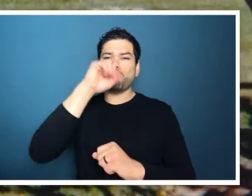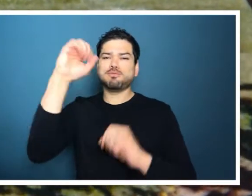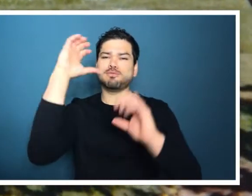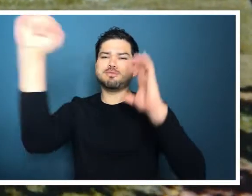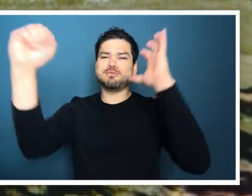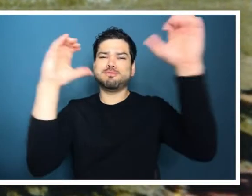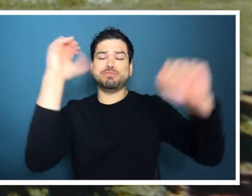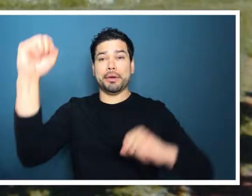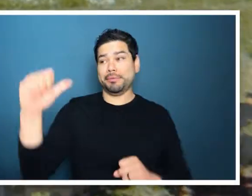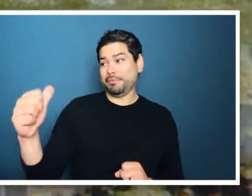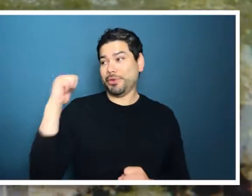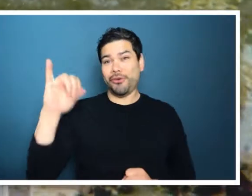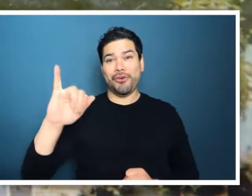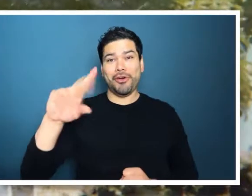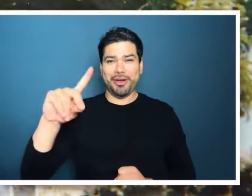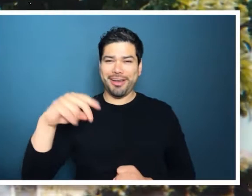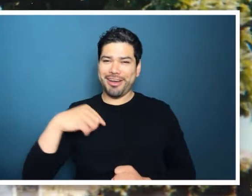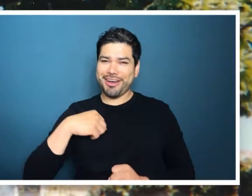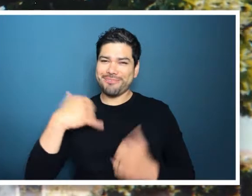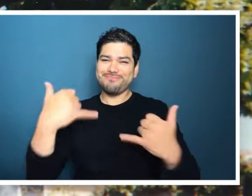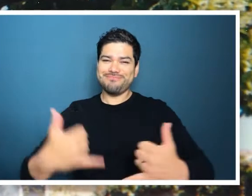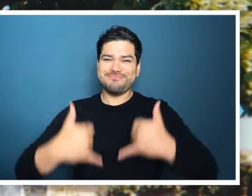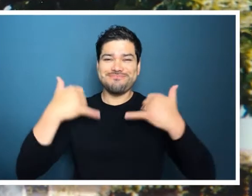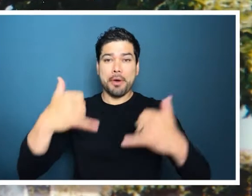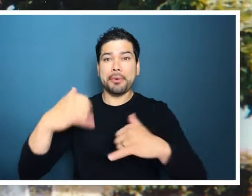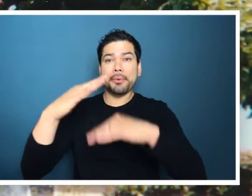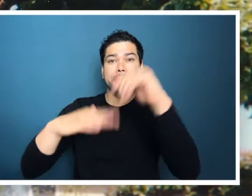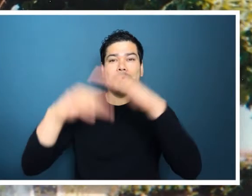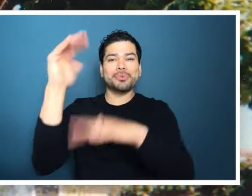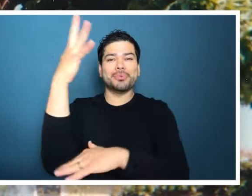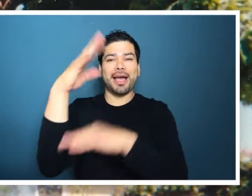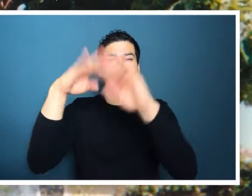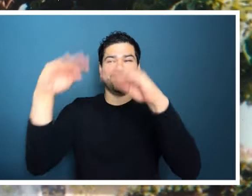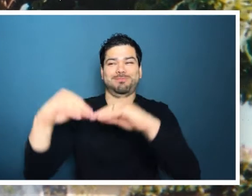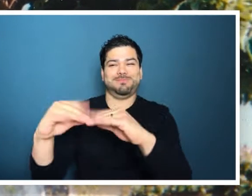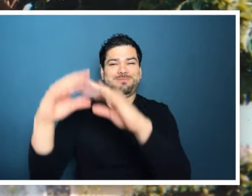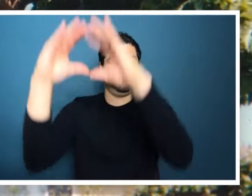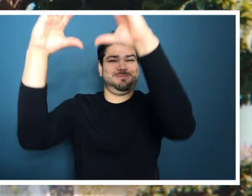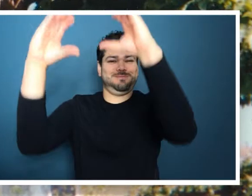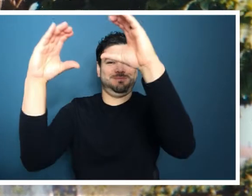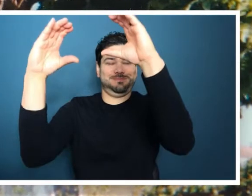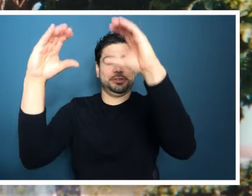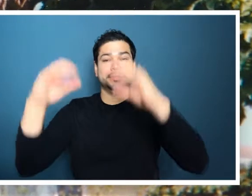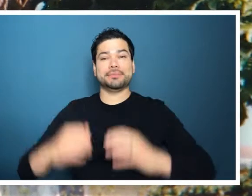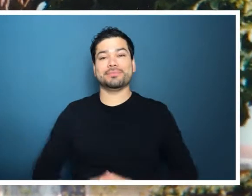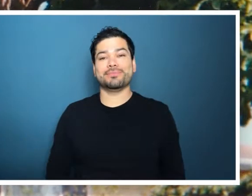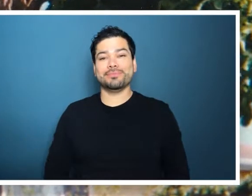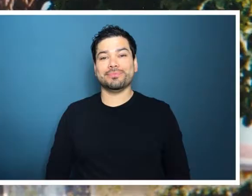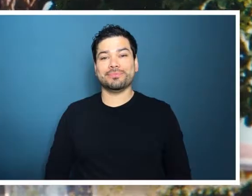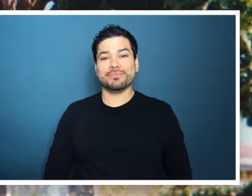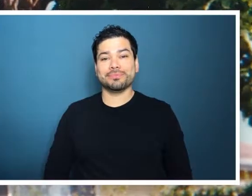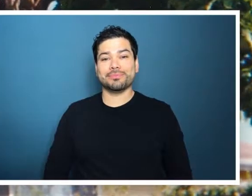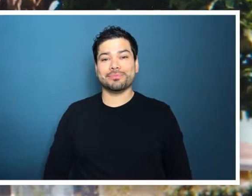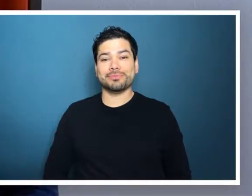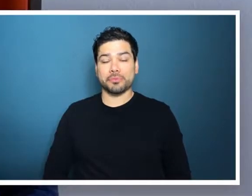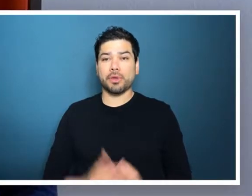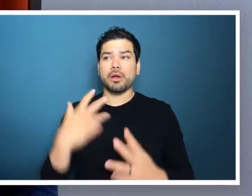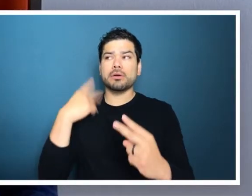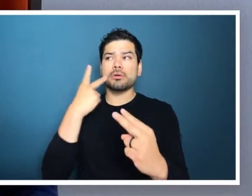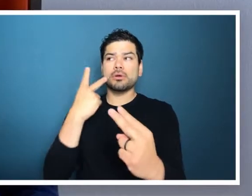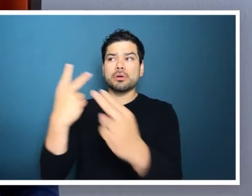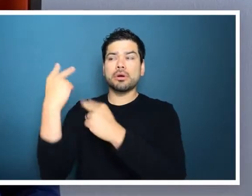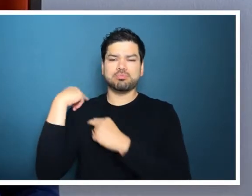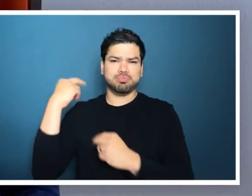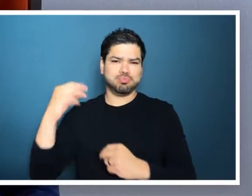I loved the outdoors. I was always in the backyard playing. Photo of Katie perched on a treehouse with two family members. Looking